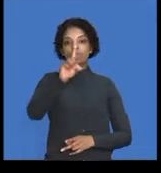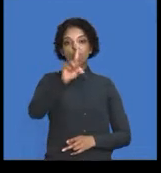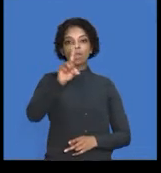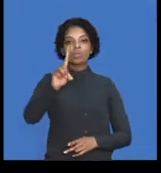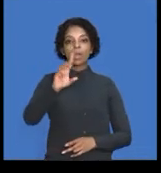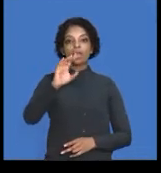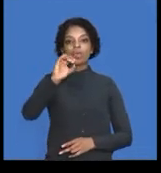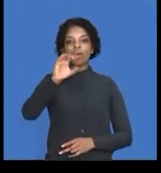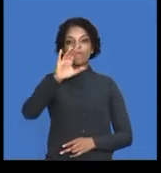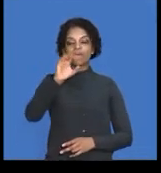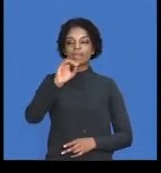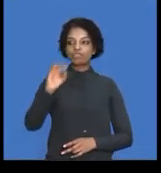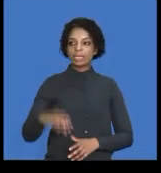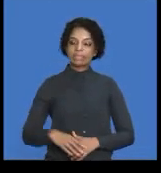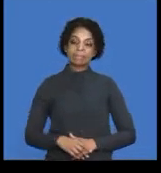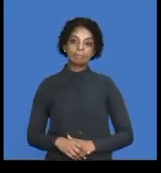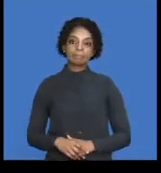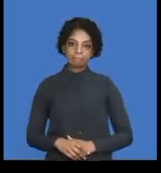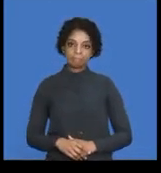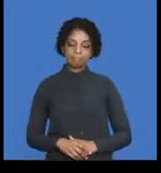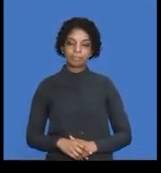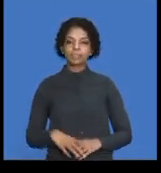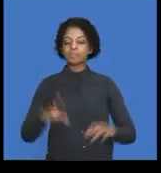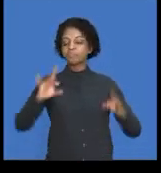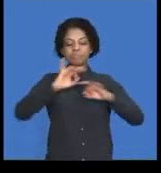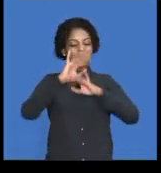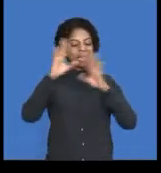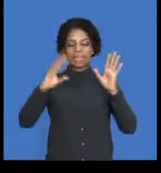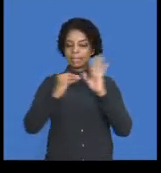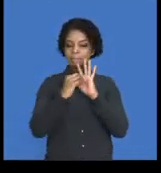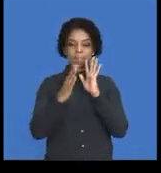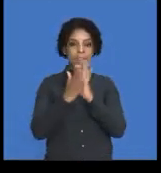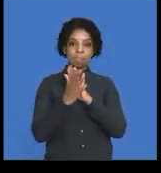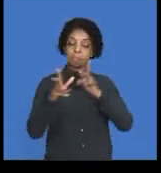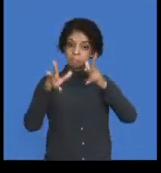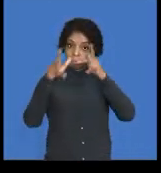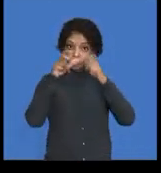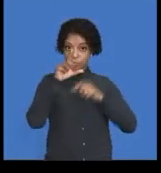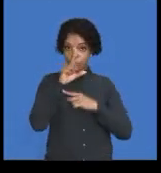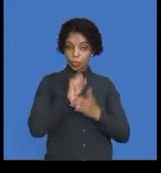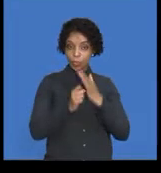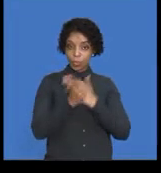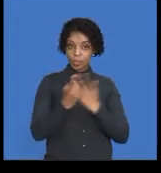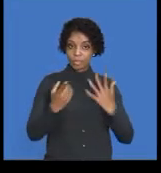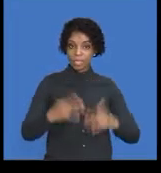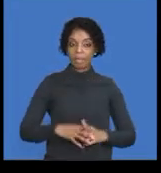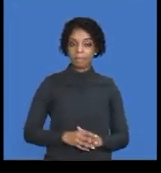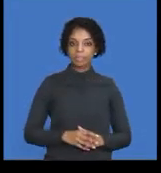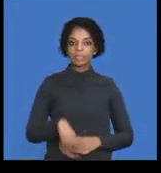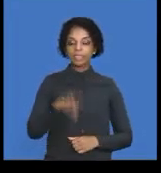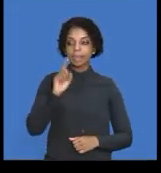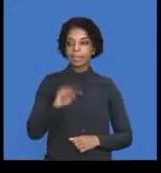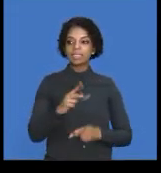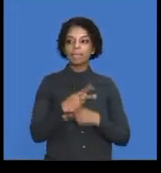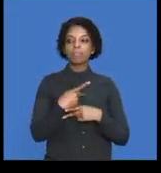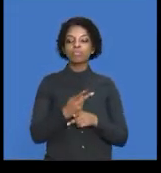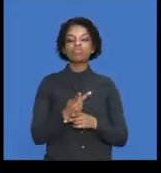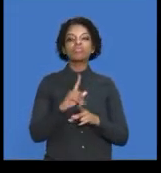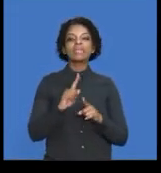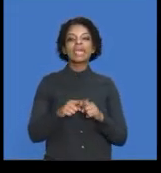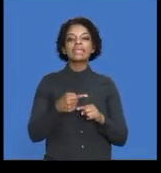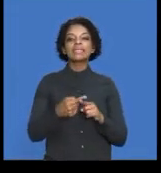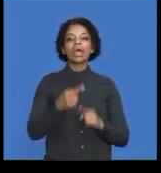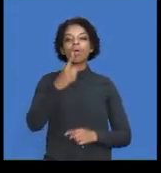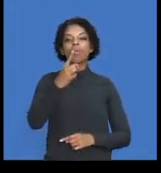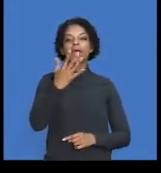,500. Clearly, you can see what happened. They needed to produce an extra 1599